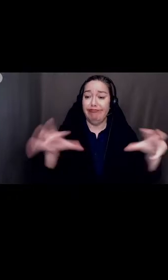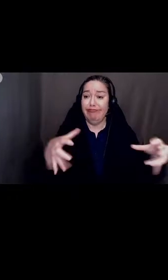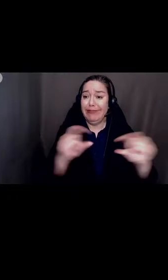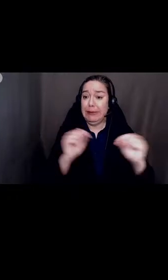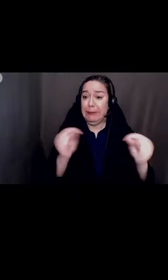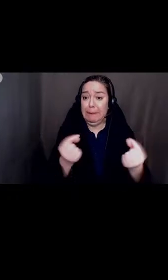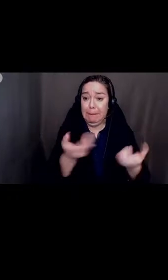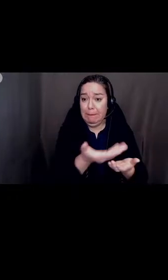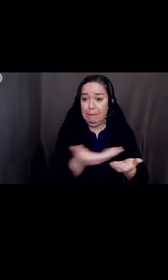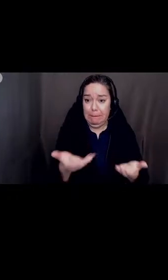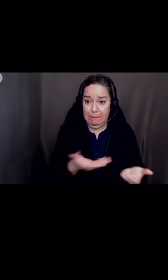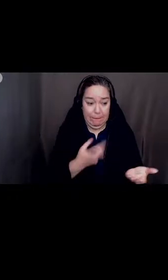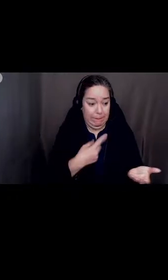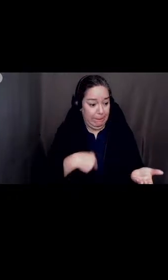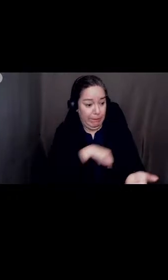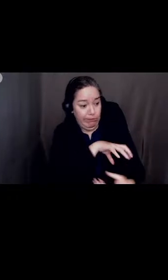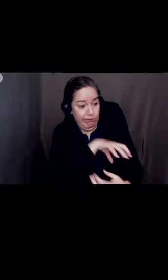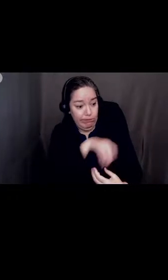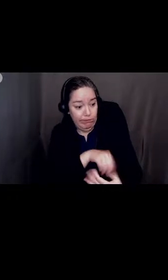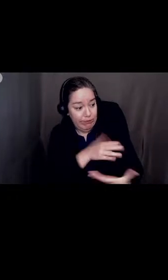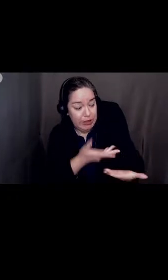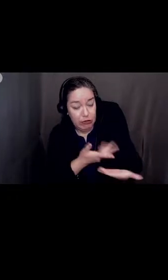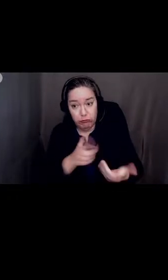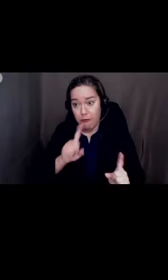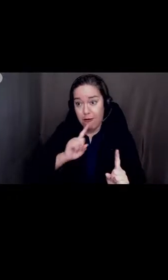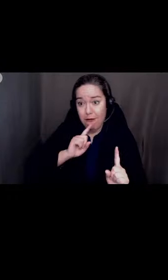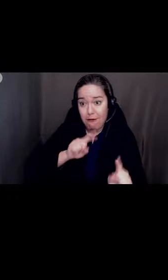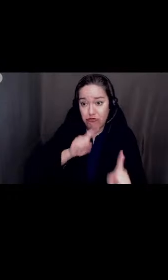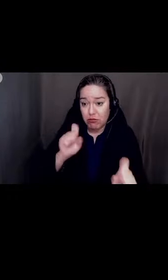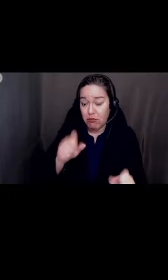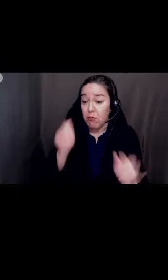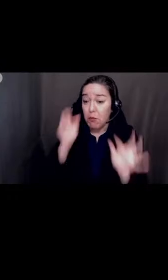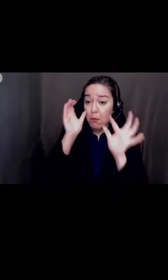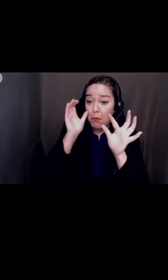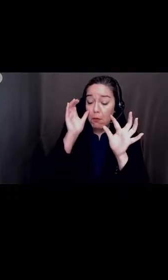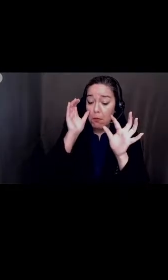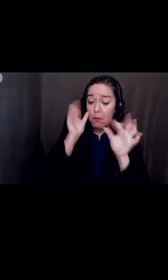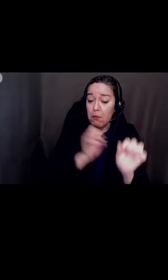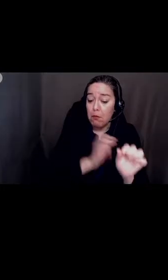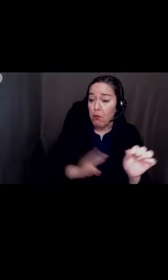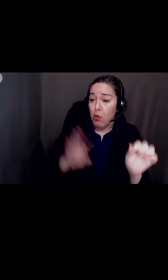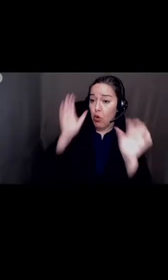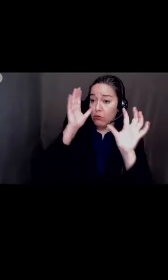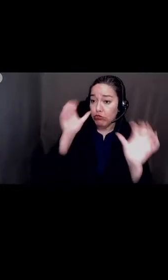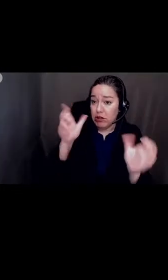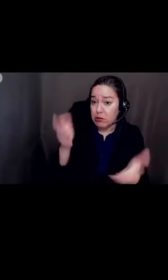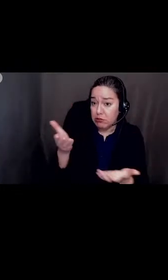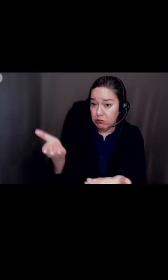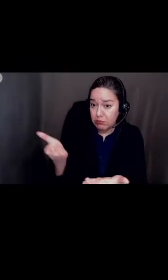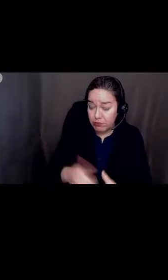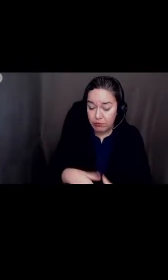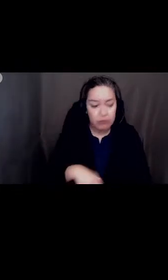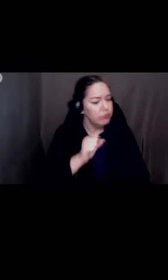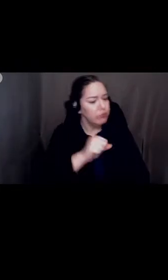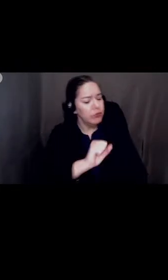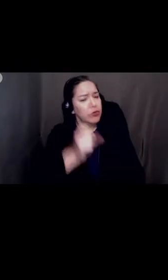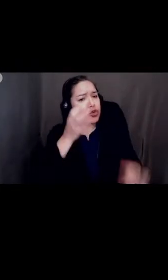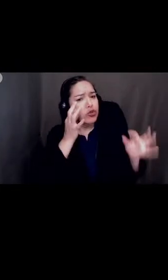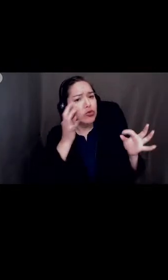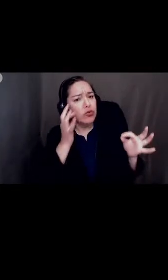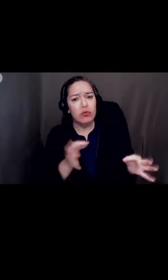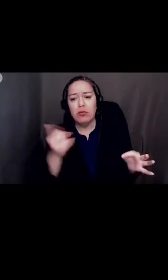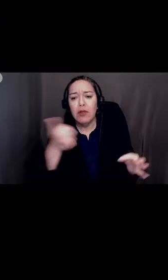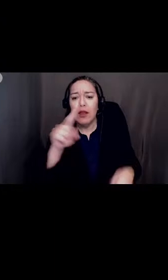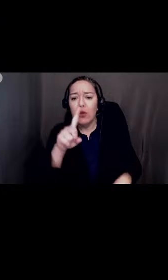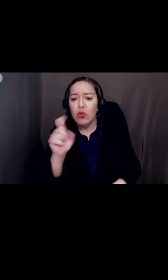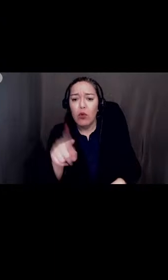can answer them and discuss. board president, I will turn it over to you. Yeah, certainly. Any questions